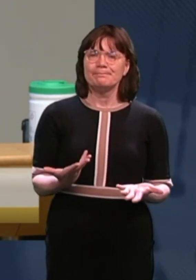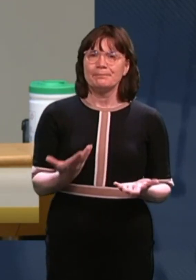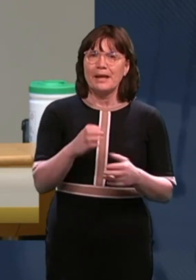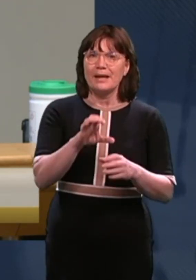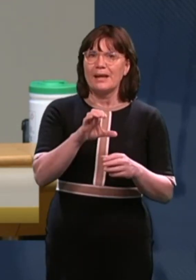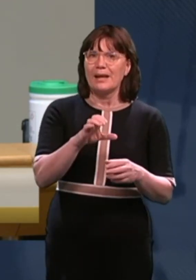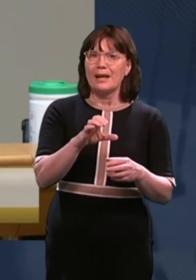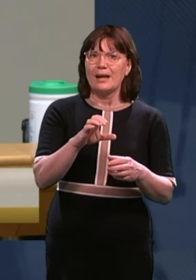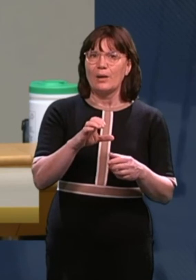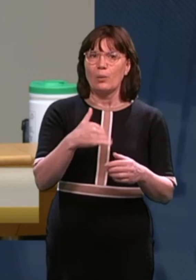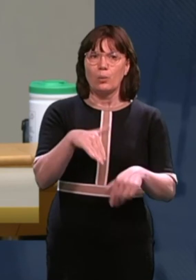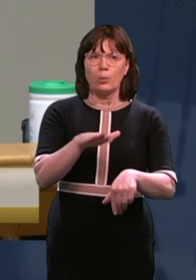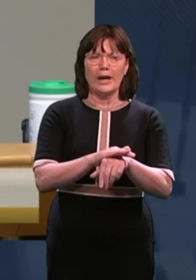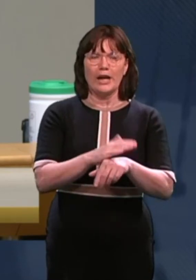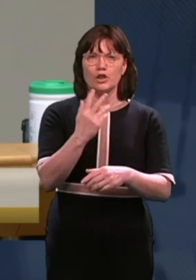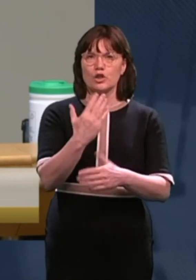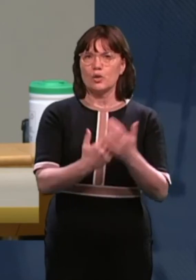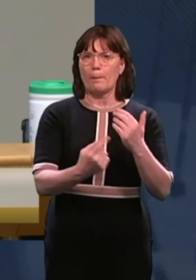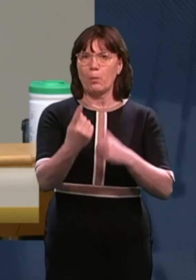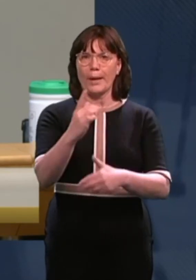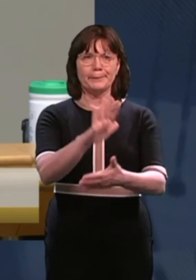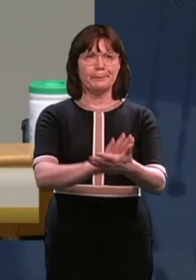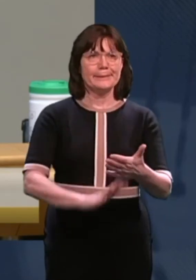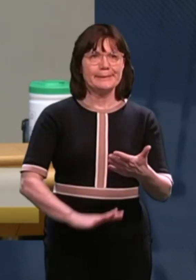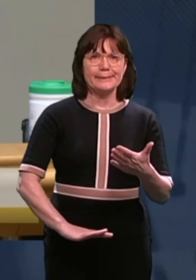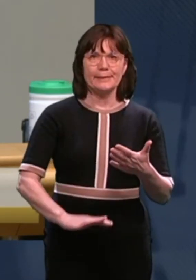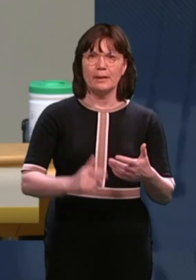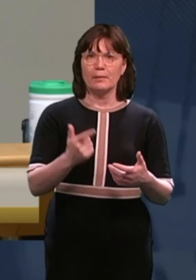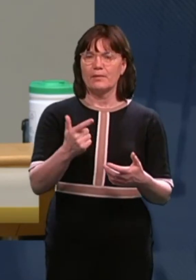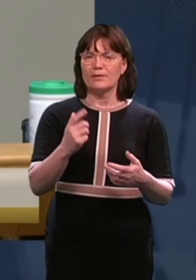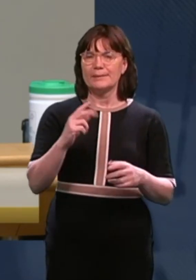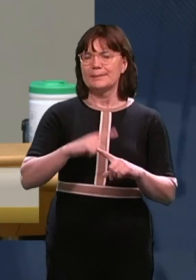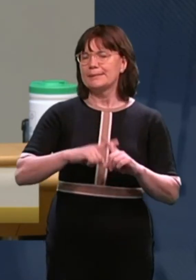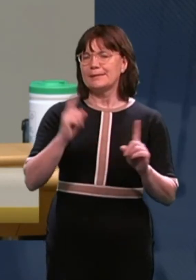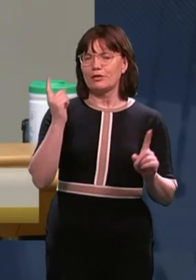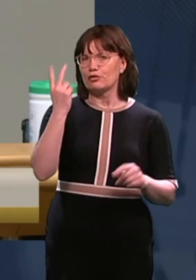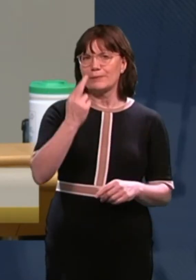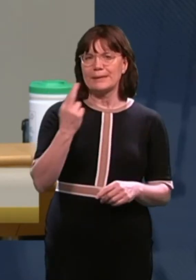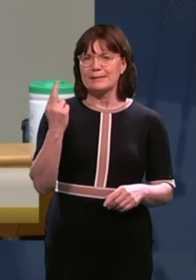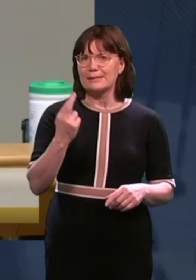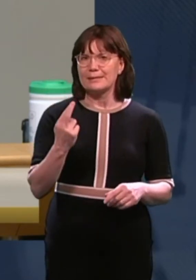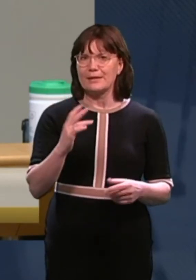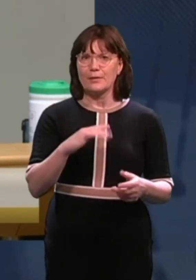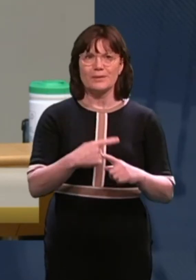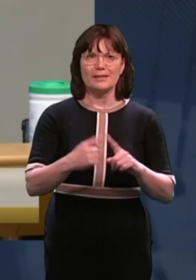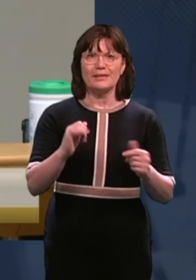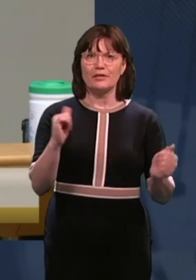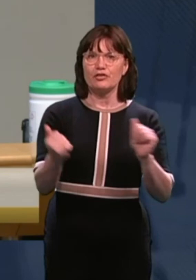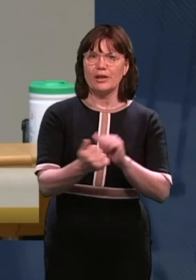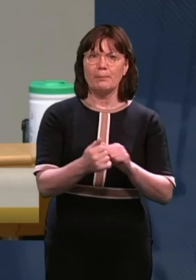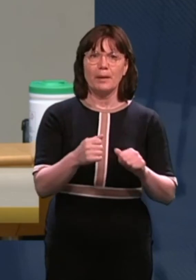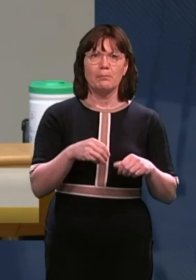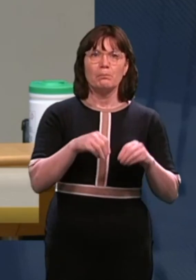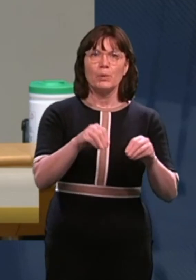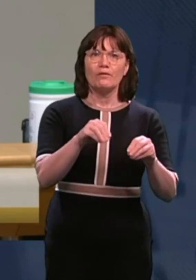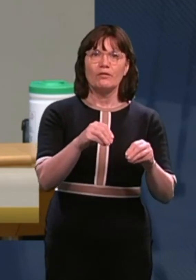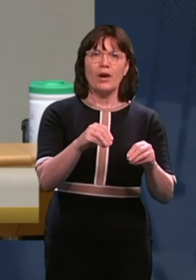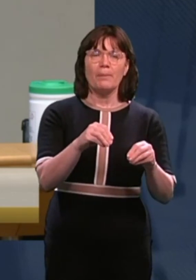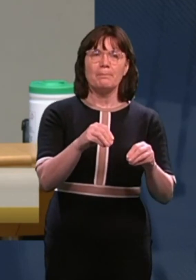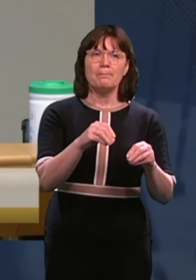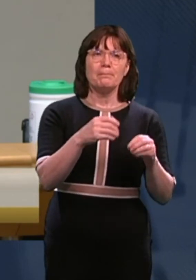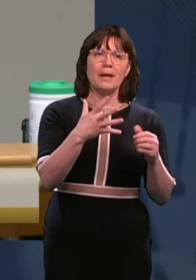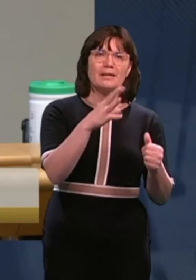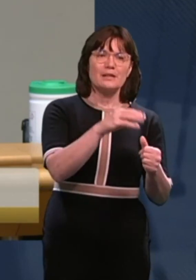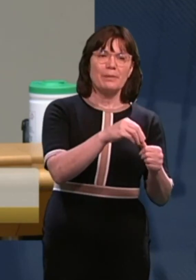where one falls through the cracks because of, you know, different, you know, perhaps a different change. Perhaps moving from a special class to a special